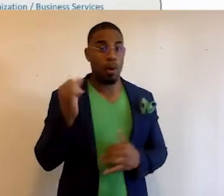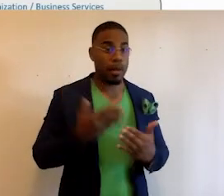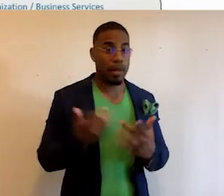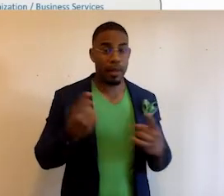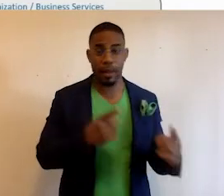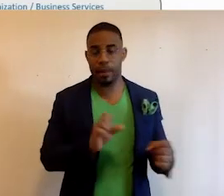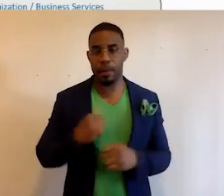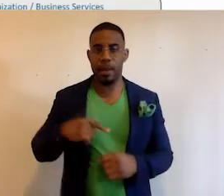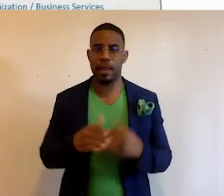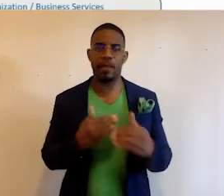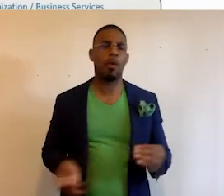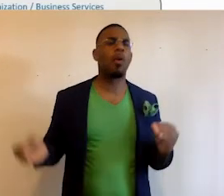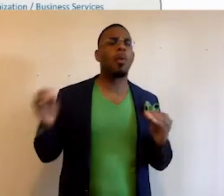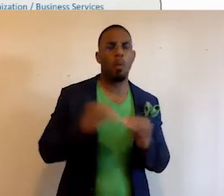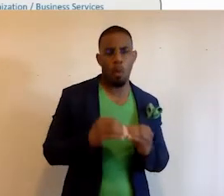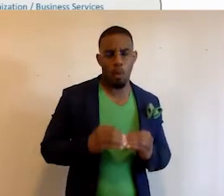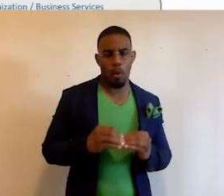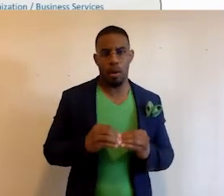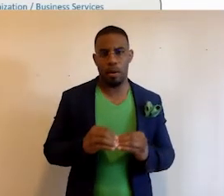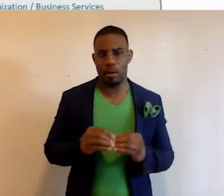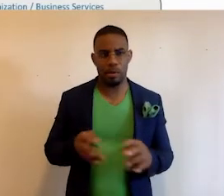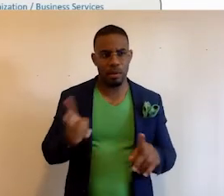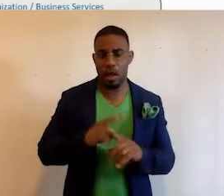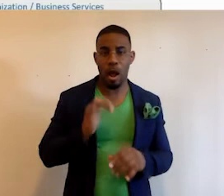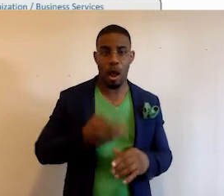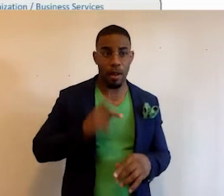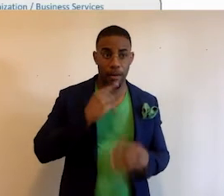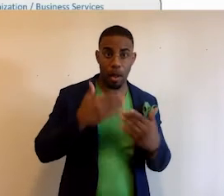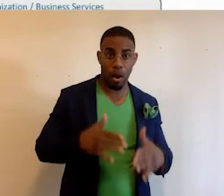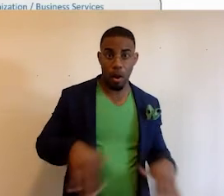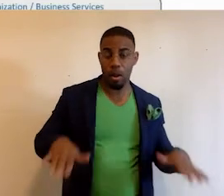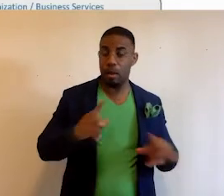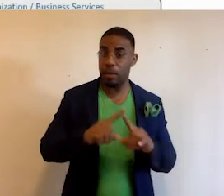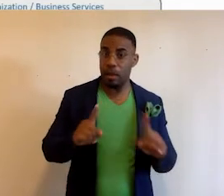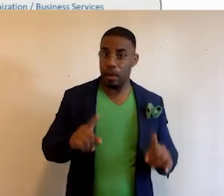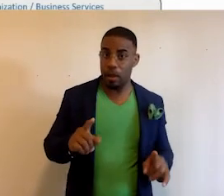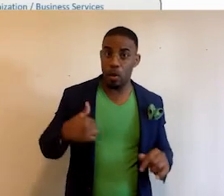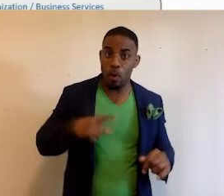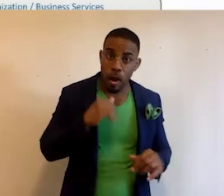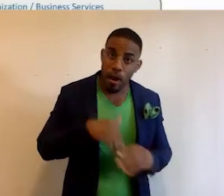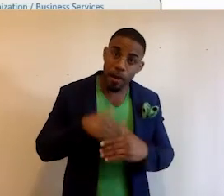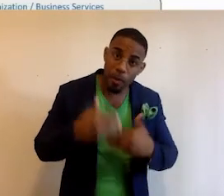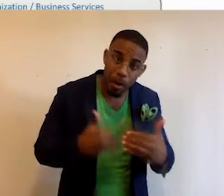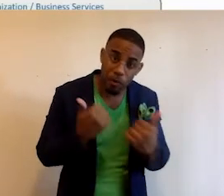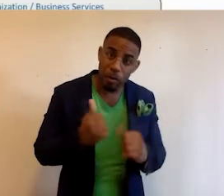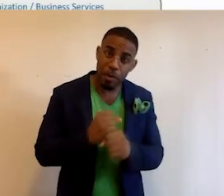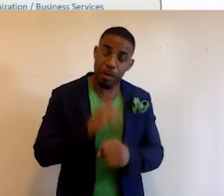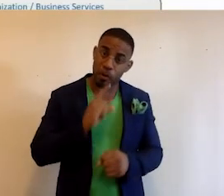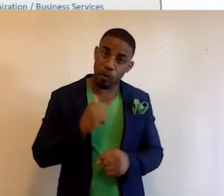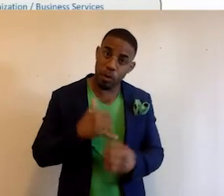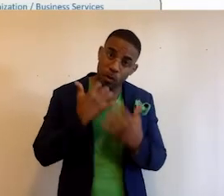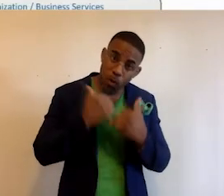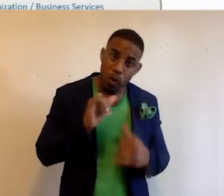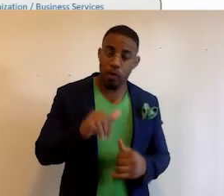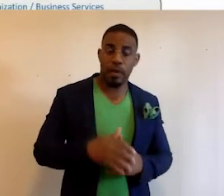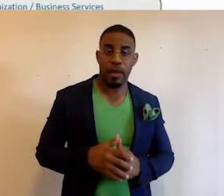are going on, that makes us even more relevant. The fact that our history is being lost, but we are in the process of trying to make sure we can preserve